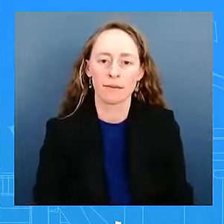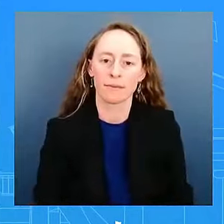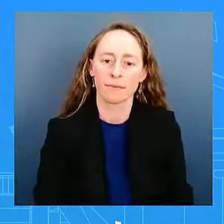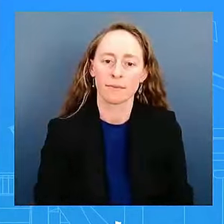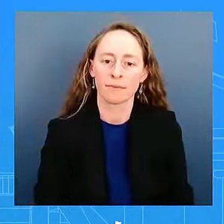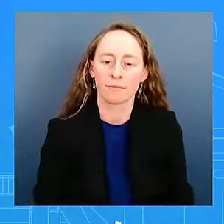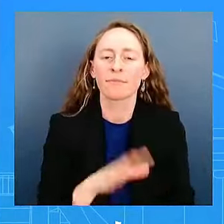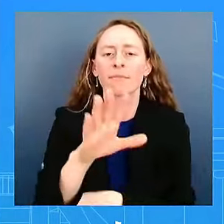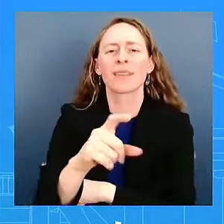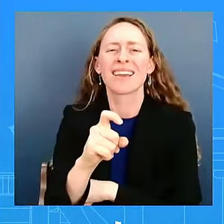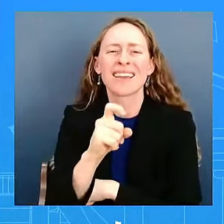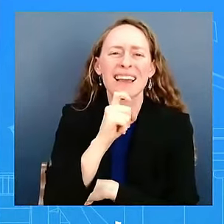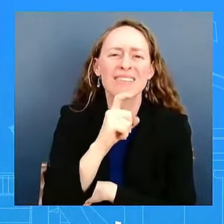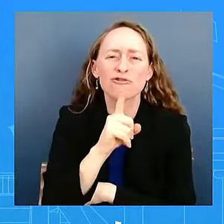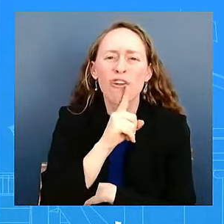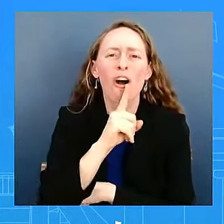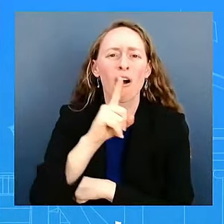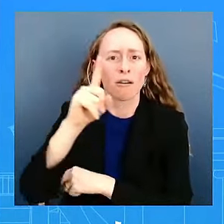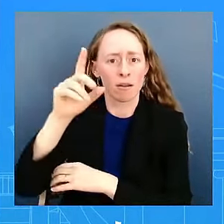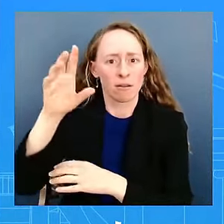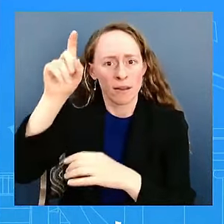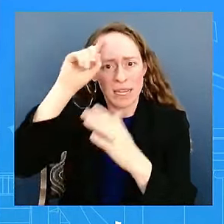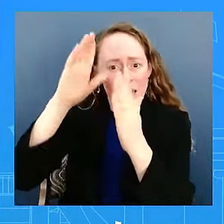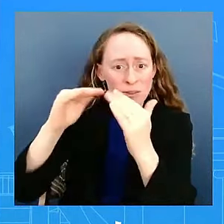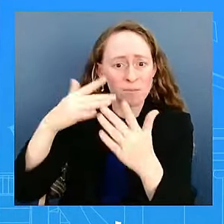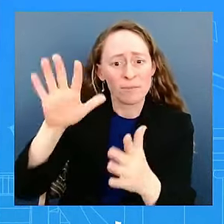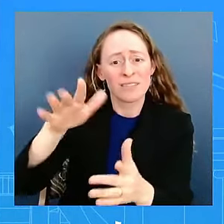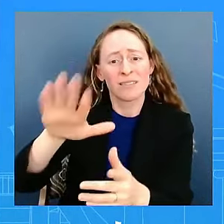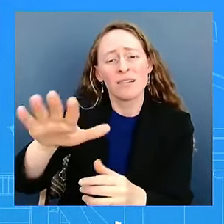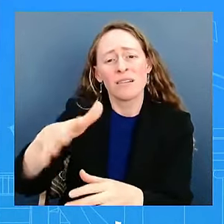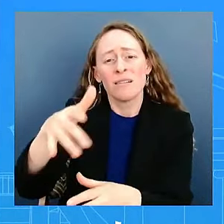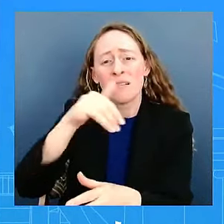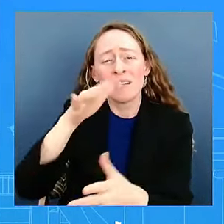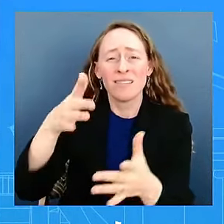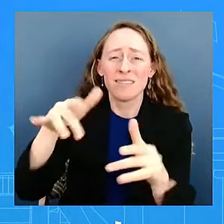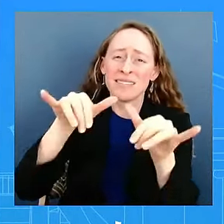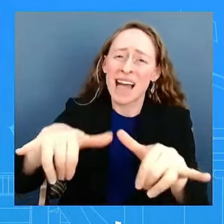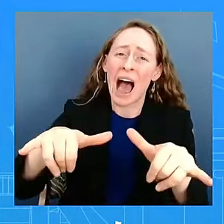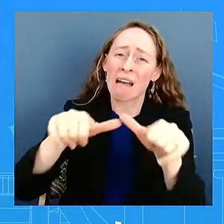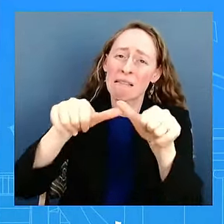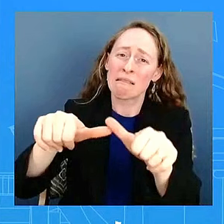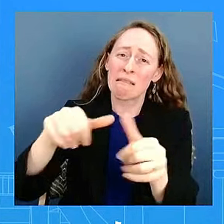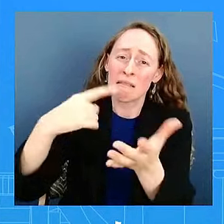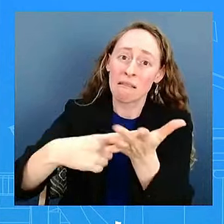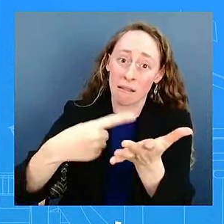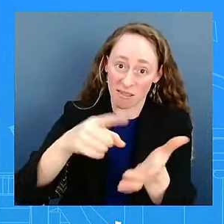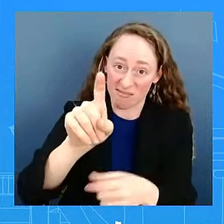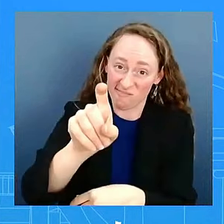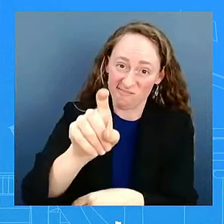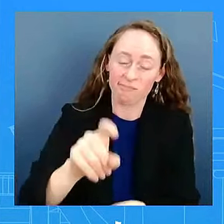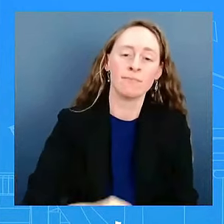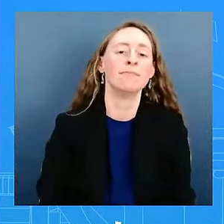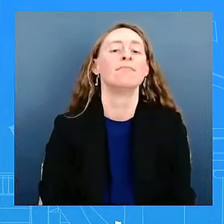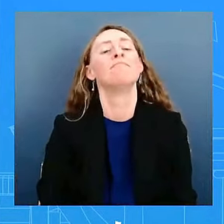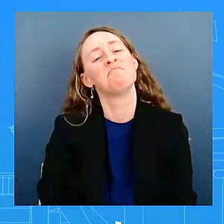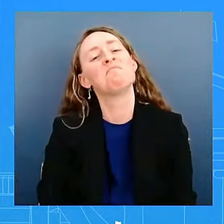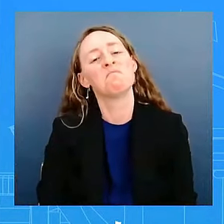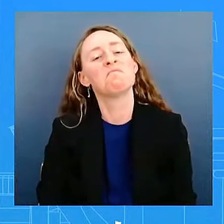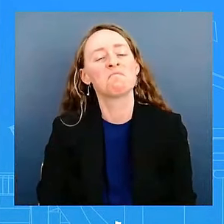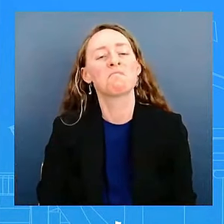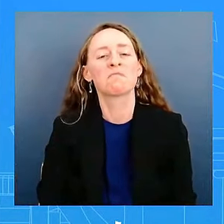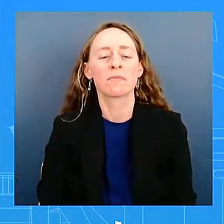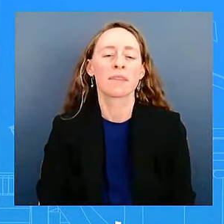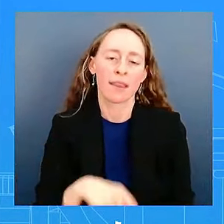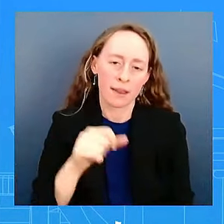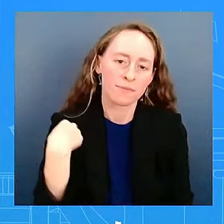now? I would just say that we have and maintain routine communications with our counterparts in Egypt and in Qatar and with Israel. Those